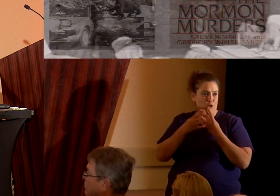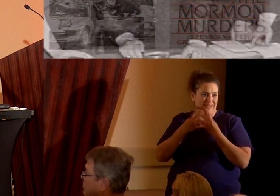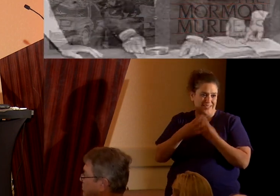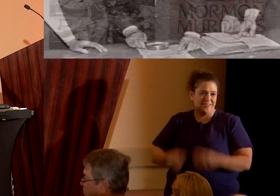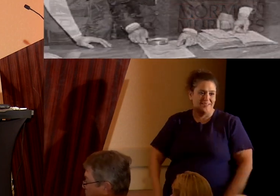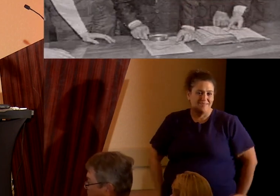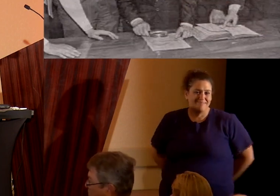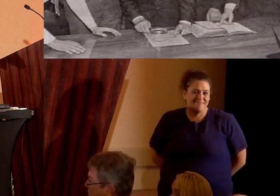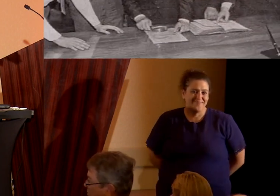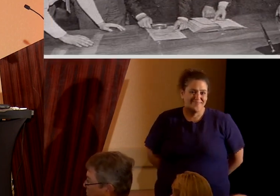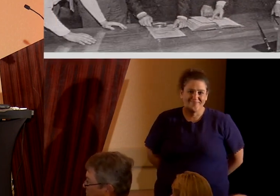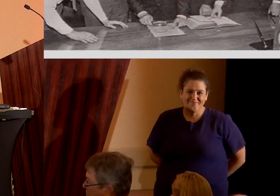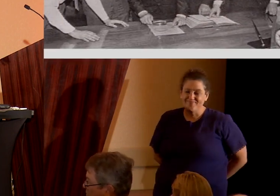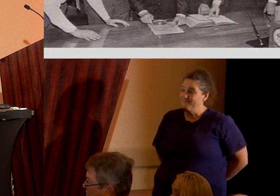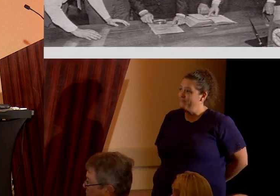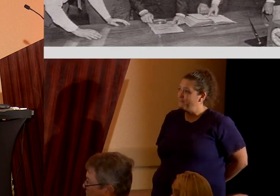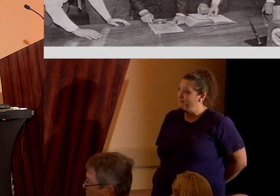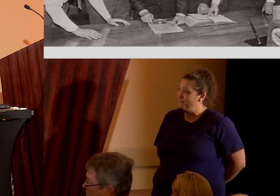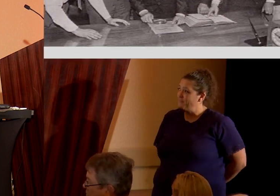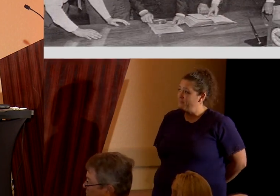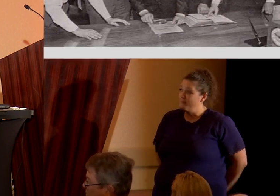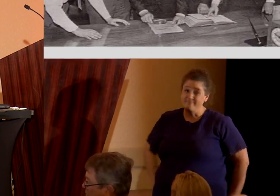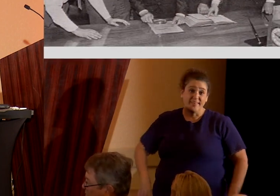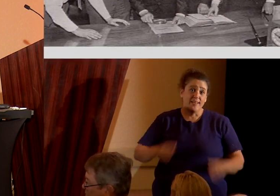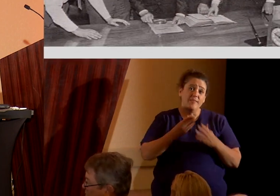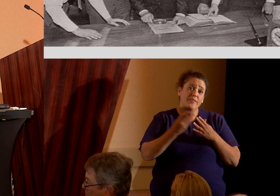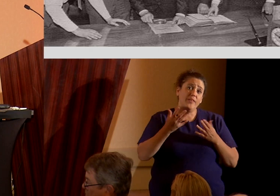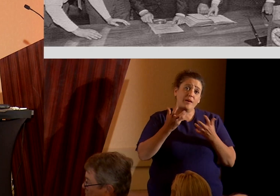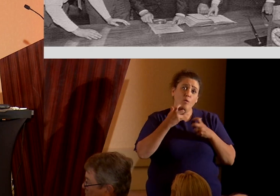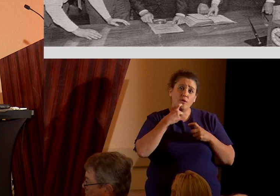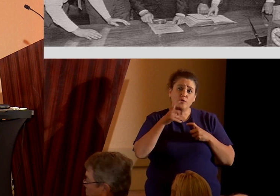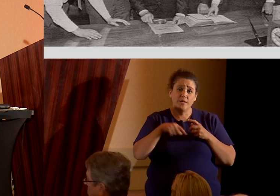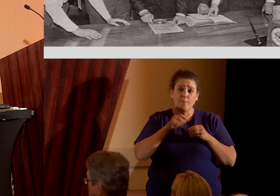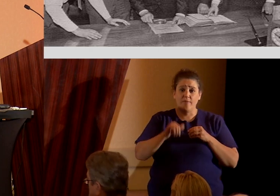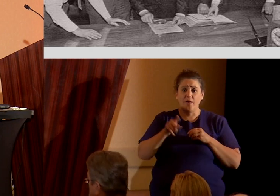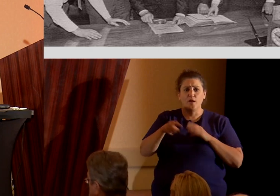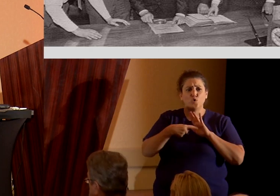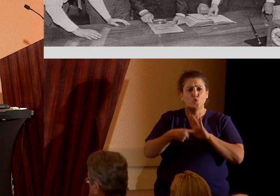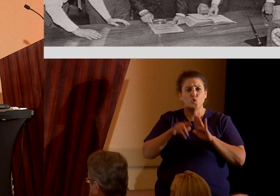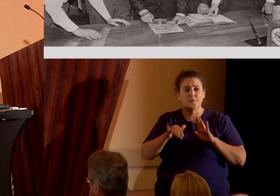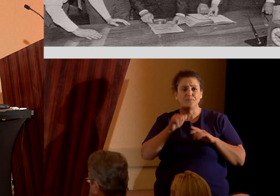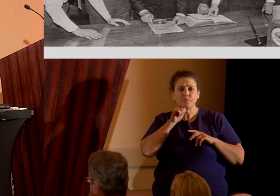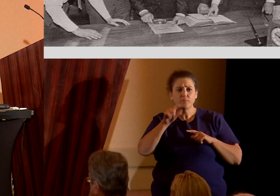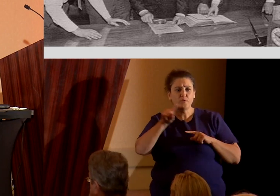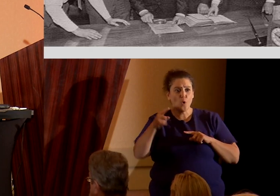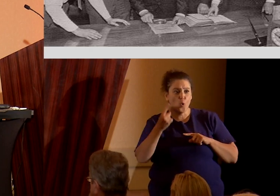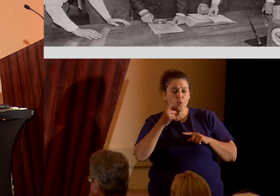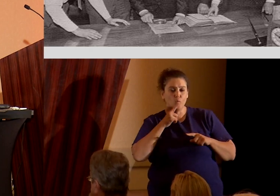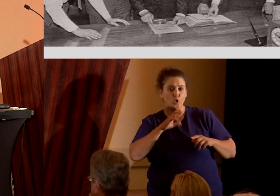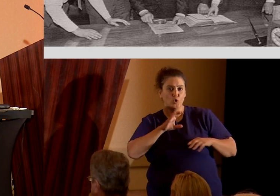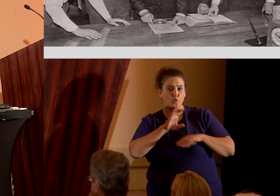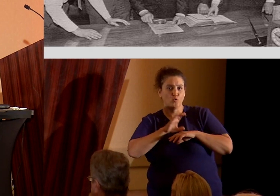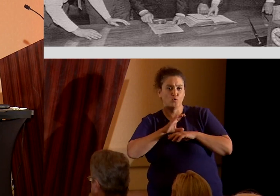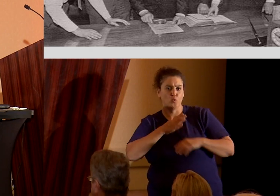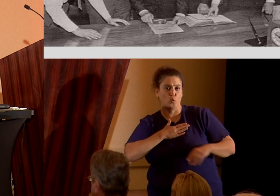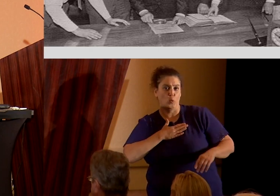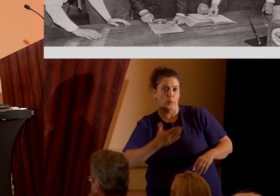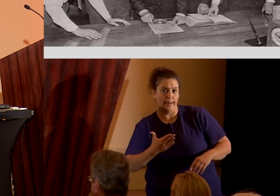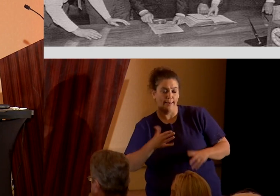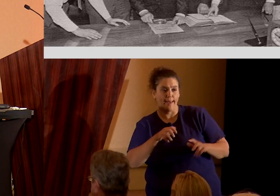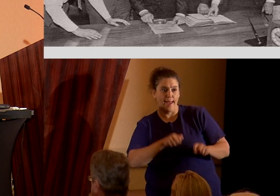Um, the thing I want to say about that is it shows that not only was the church willing and able